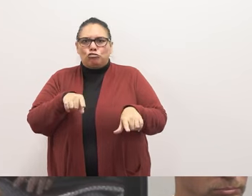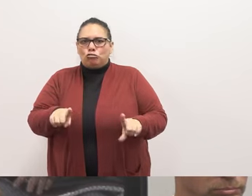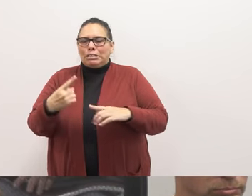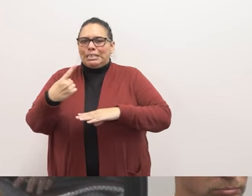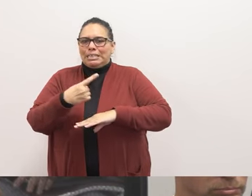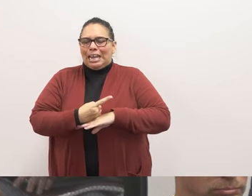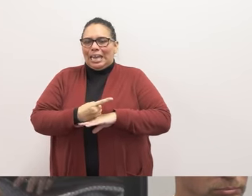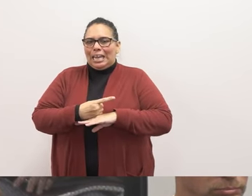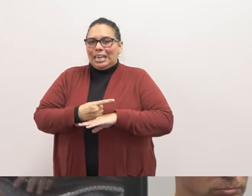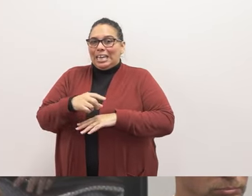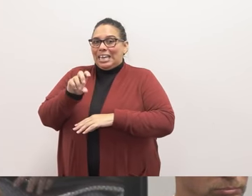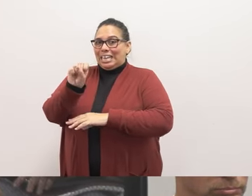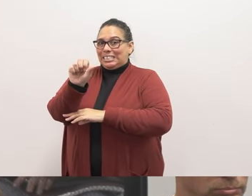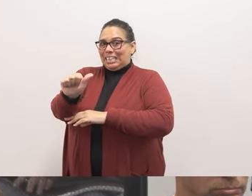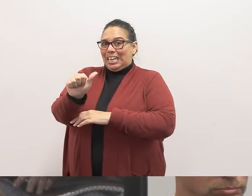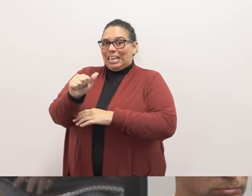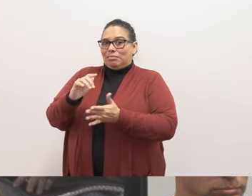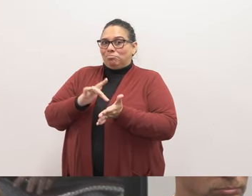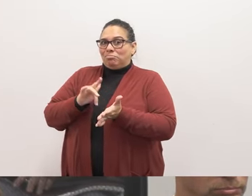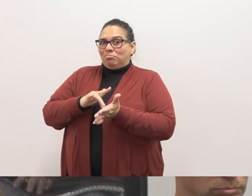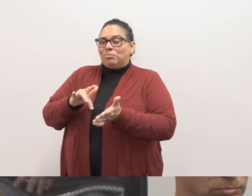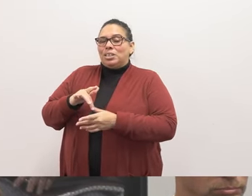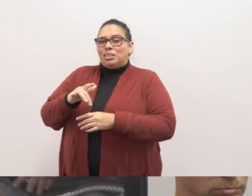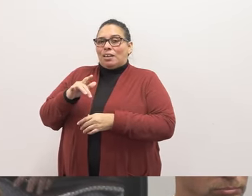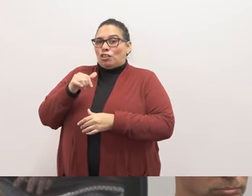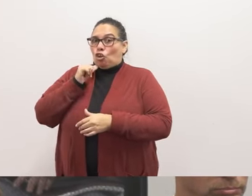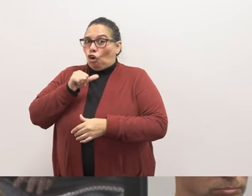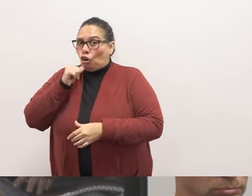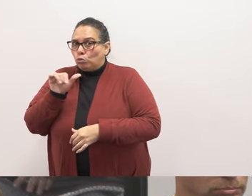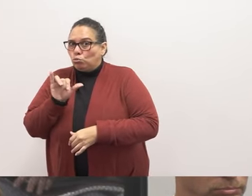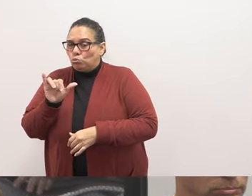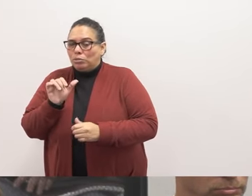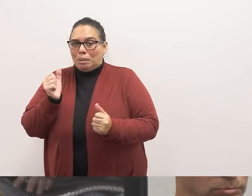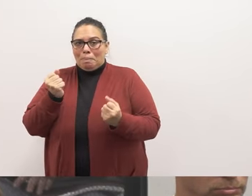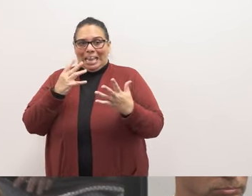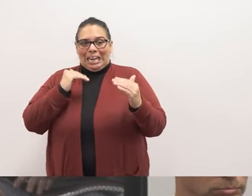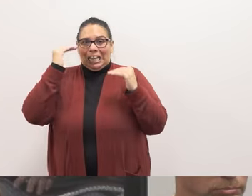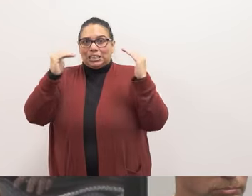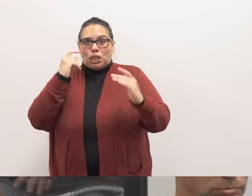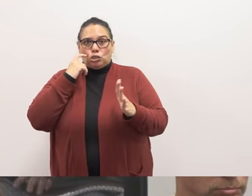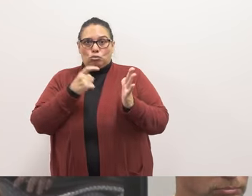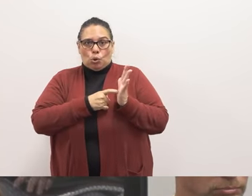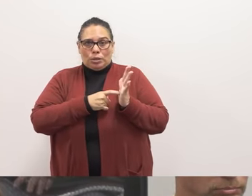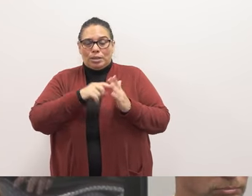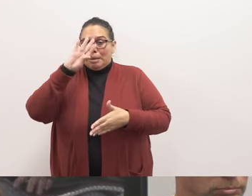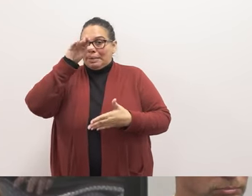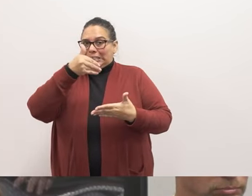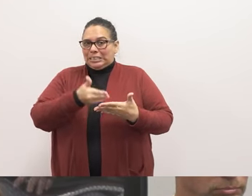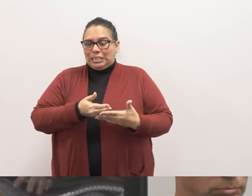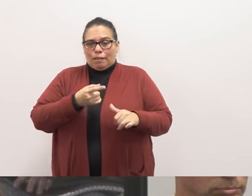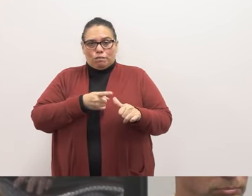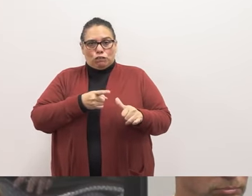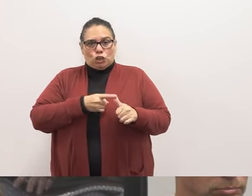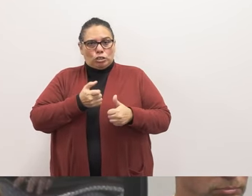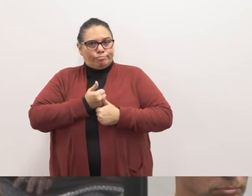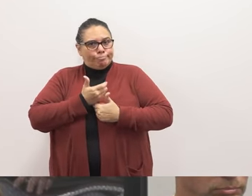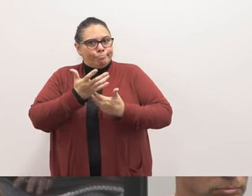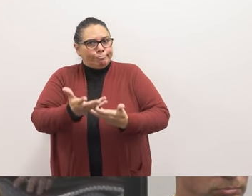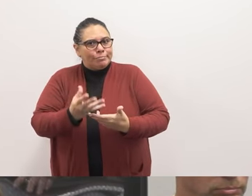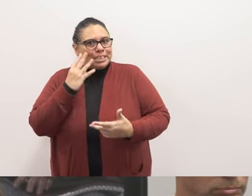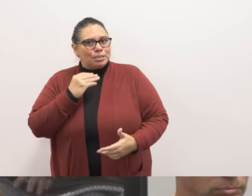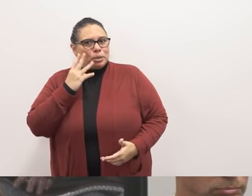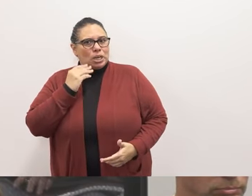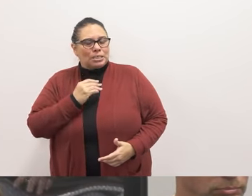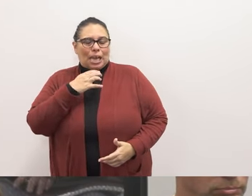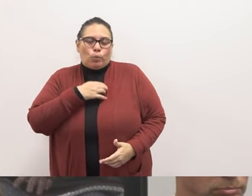harassment of the girls, which was noticed by many adults there. When my son first shared his experience with me, I wish I could say I